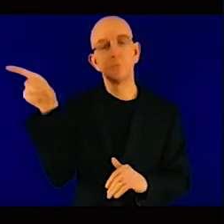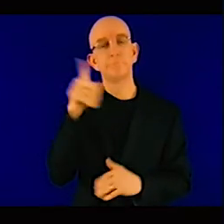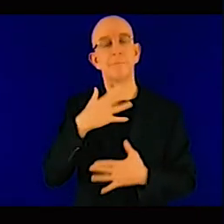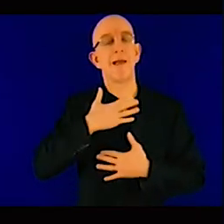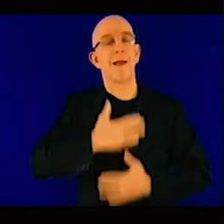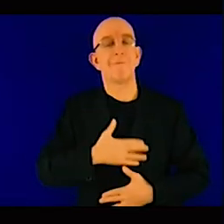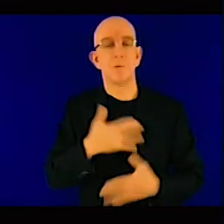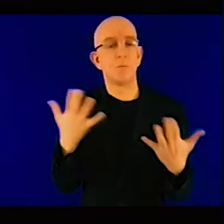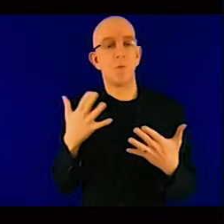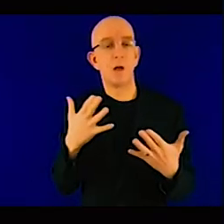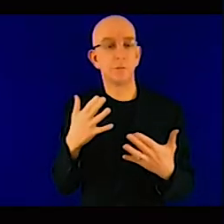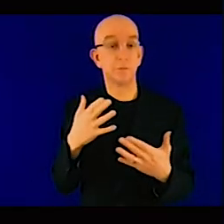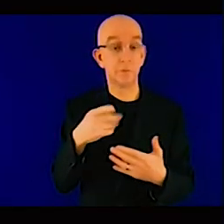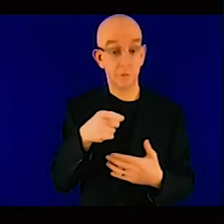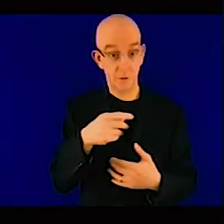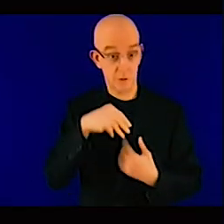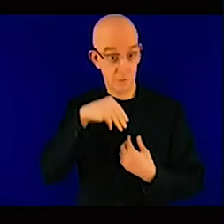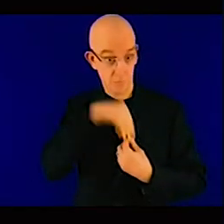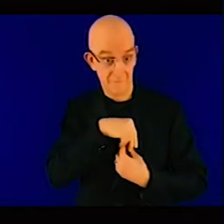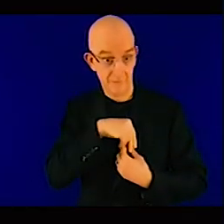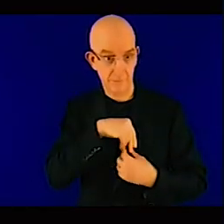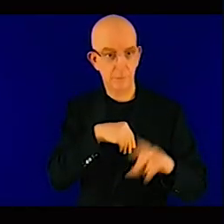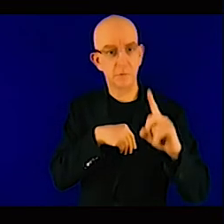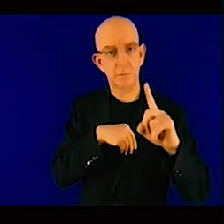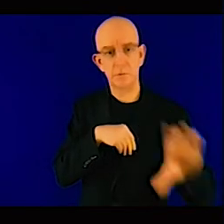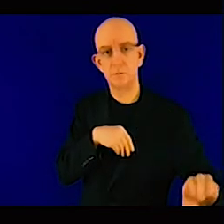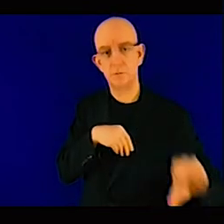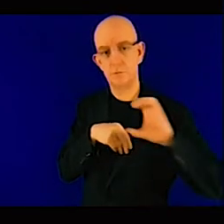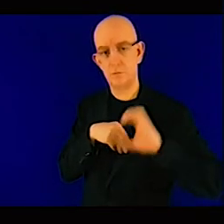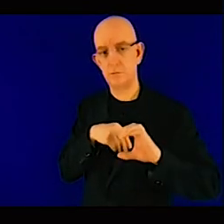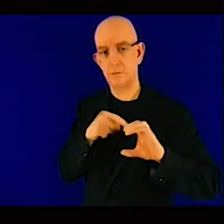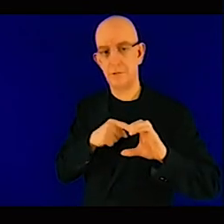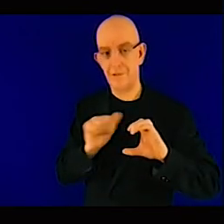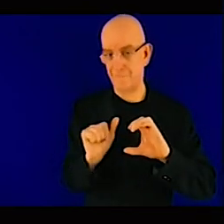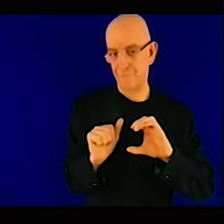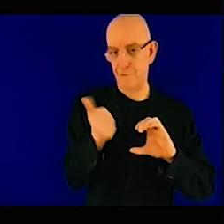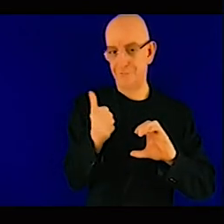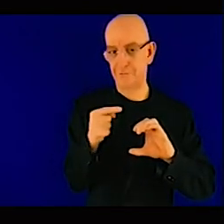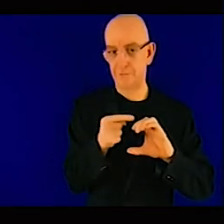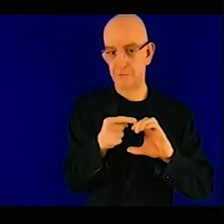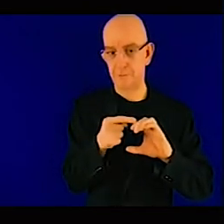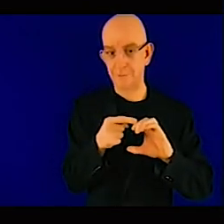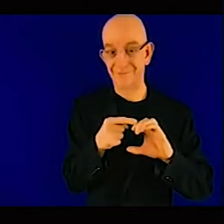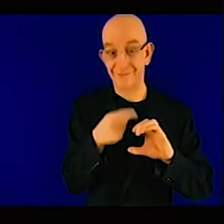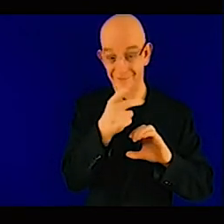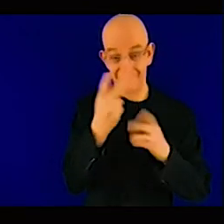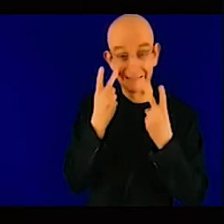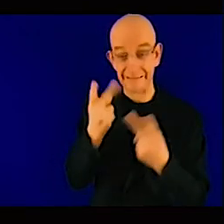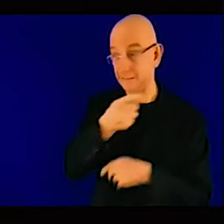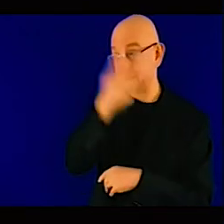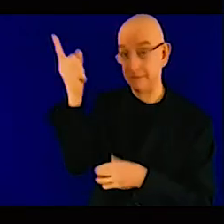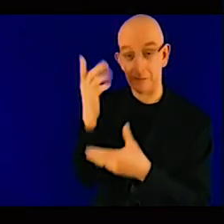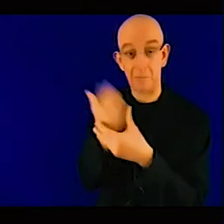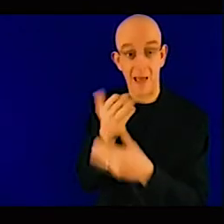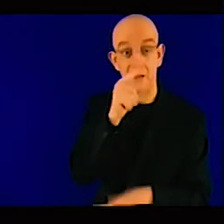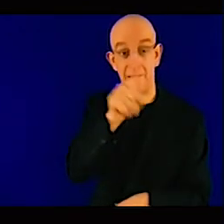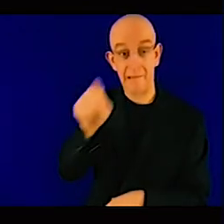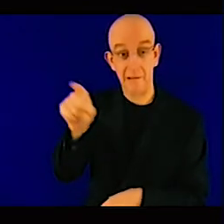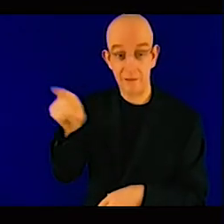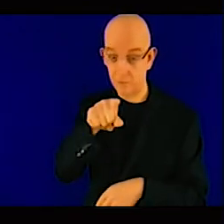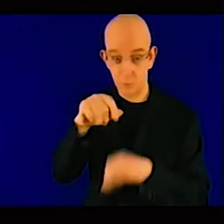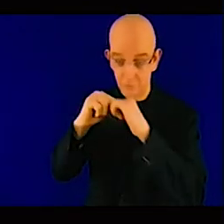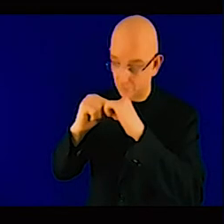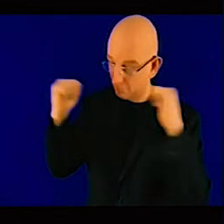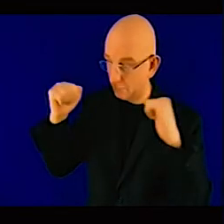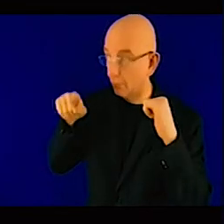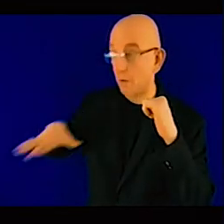itself right both the local banks and both the what I would call the regional banks the risk premium